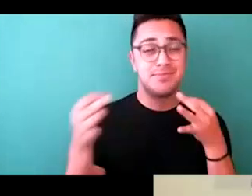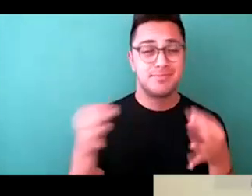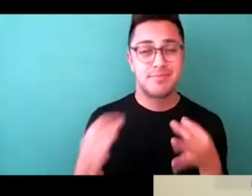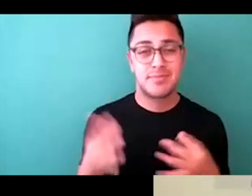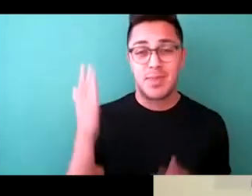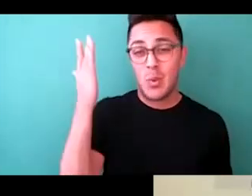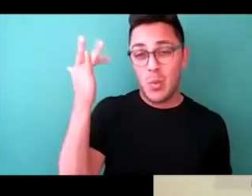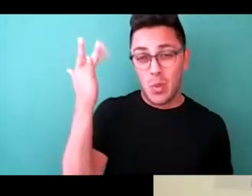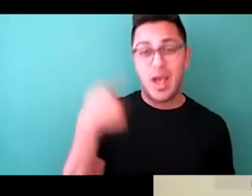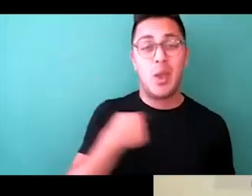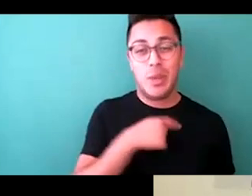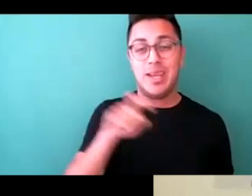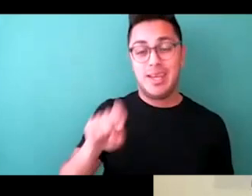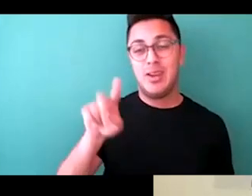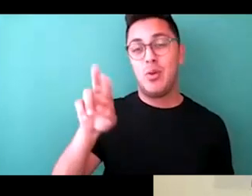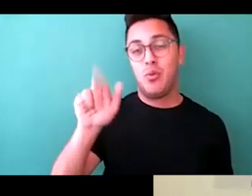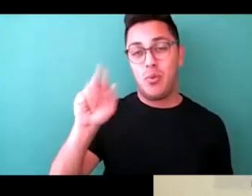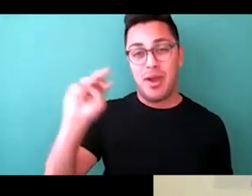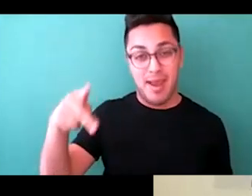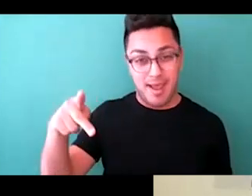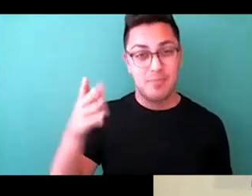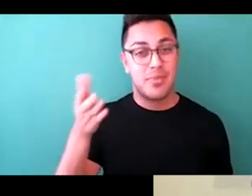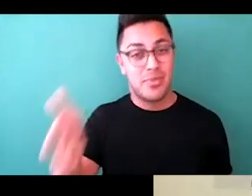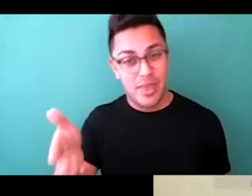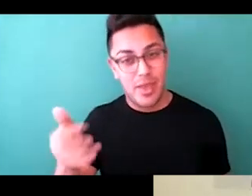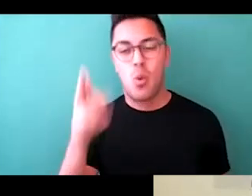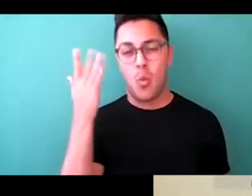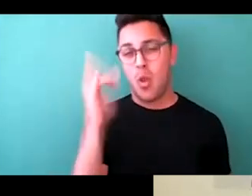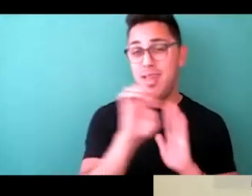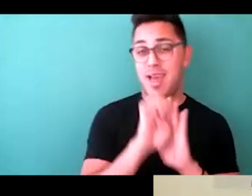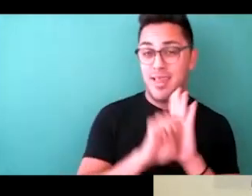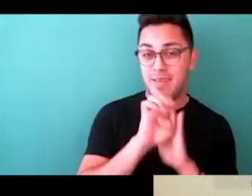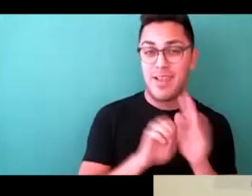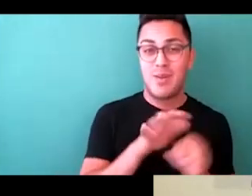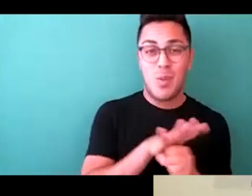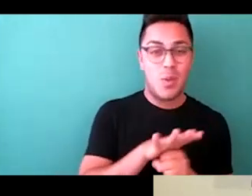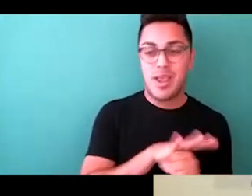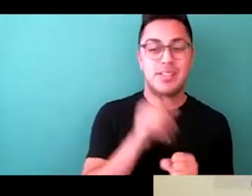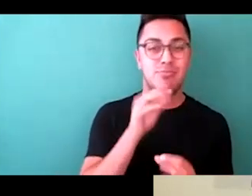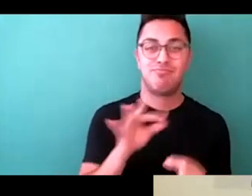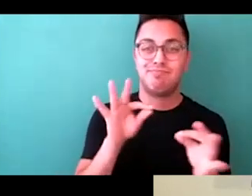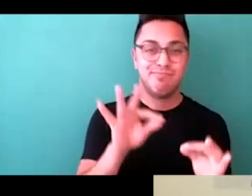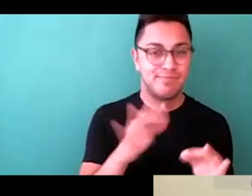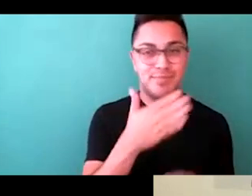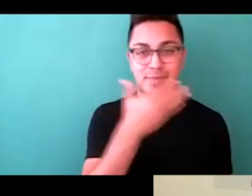we need a ramp there or why this elevator location isn't ideal. Things like that